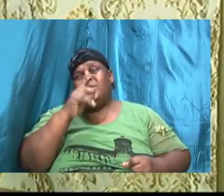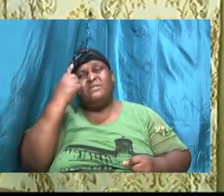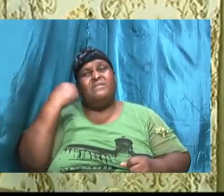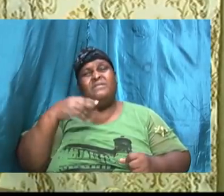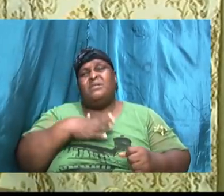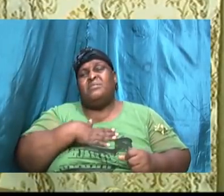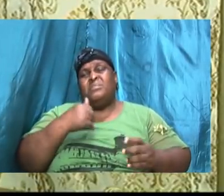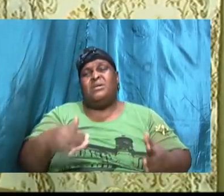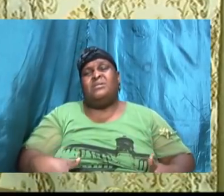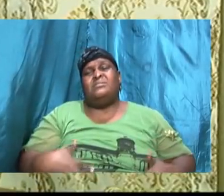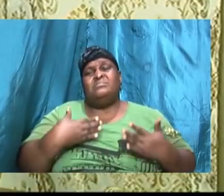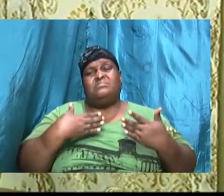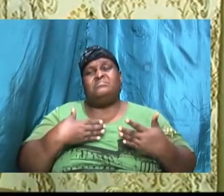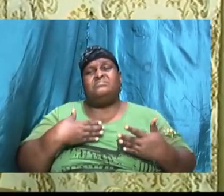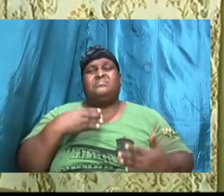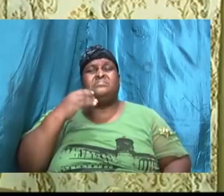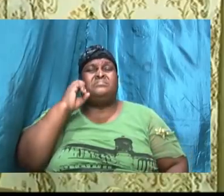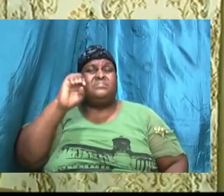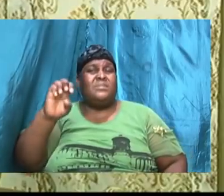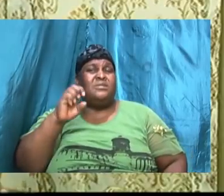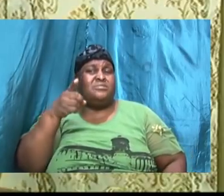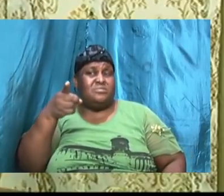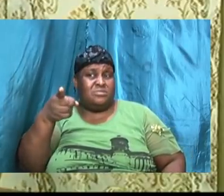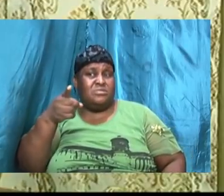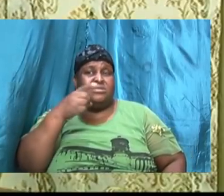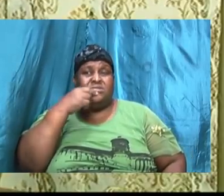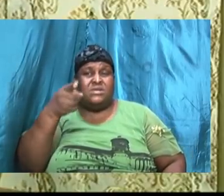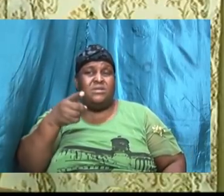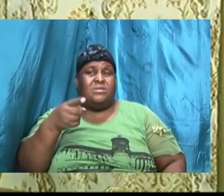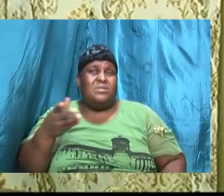and she said but what if